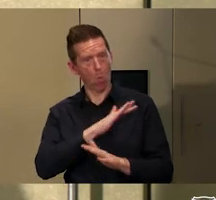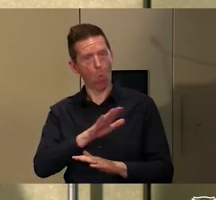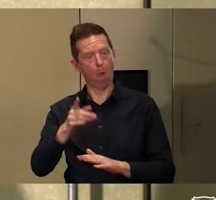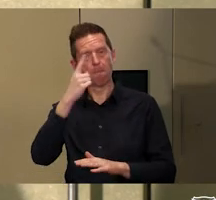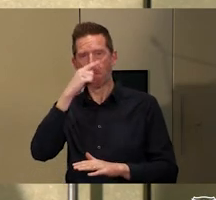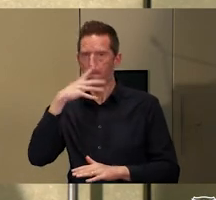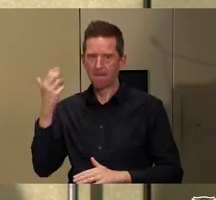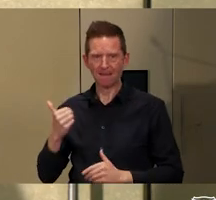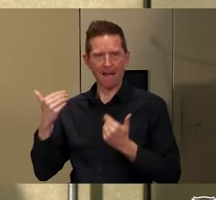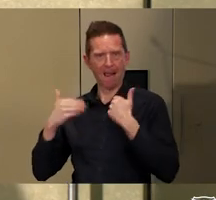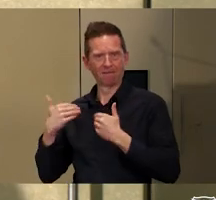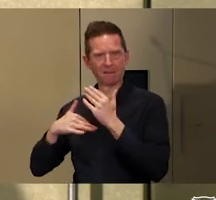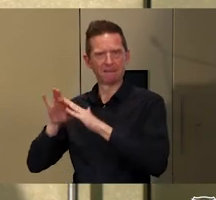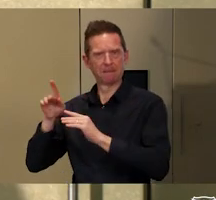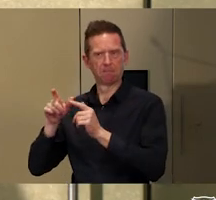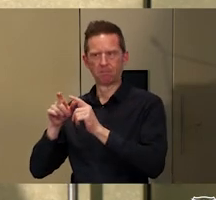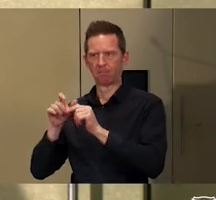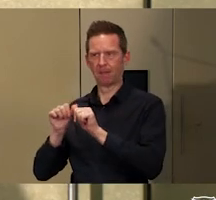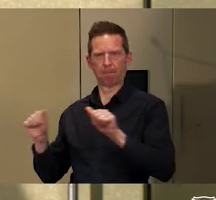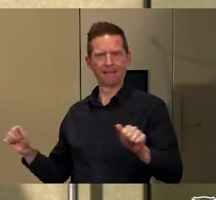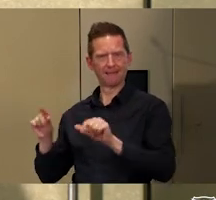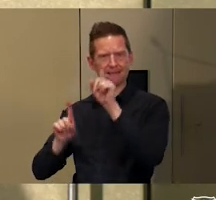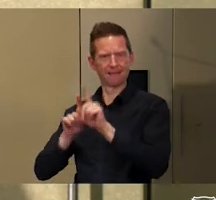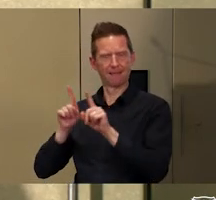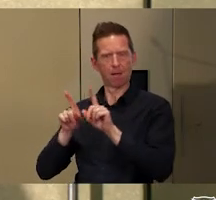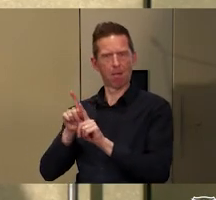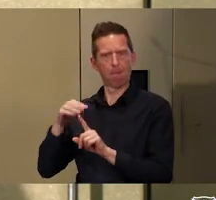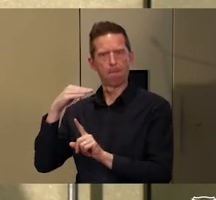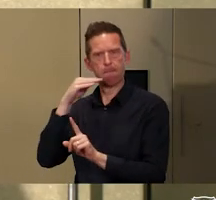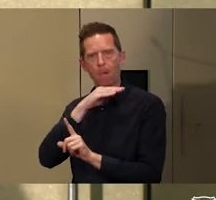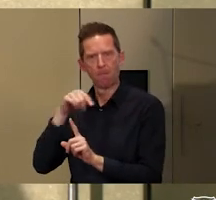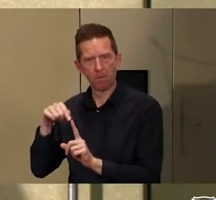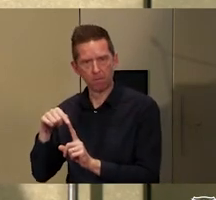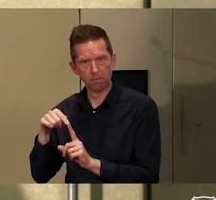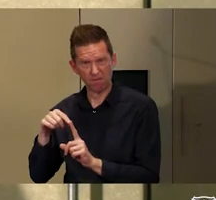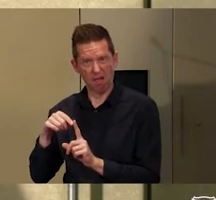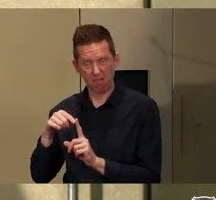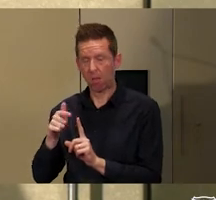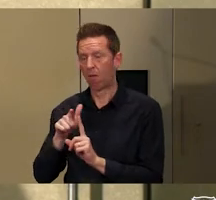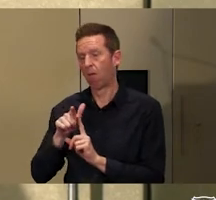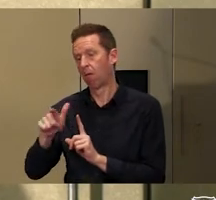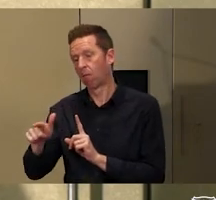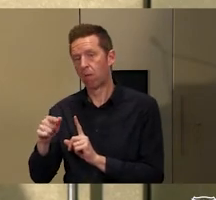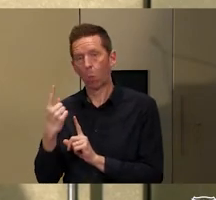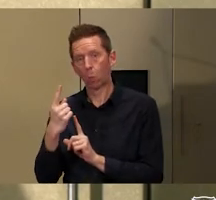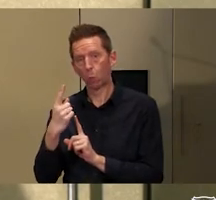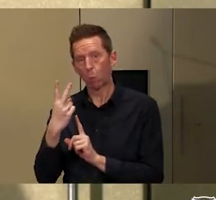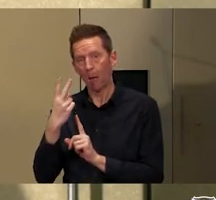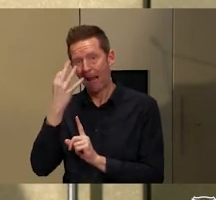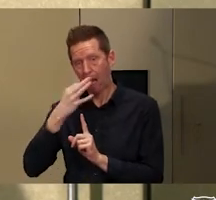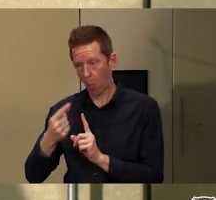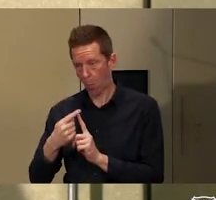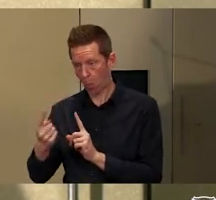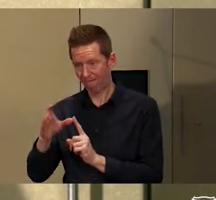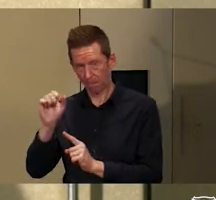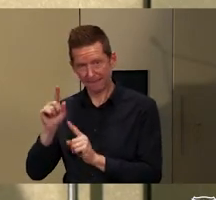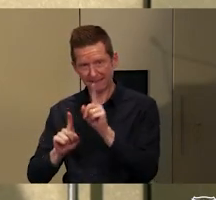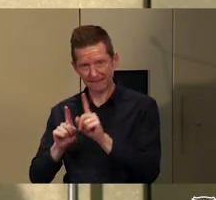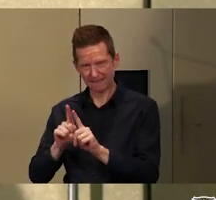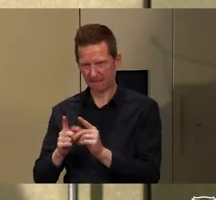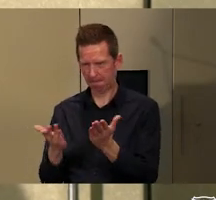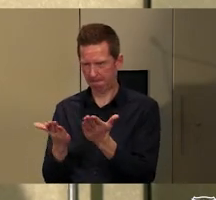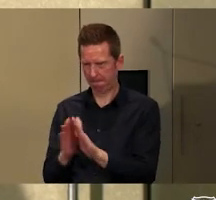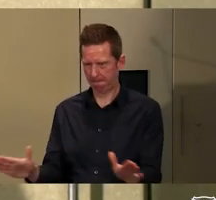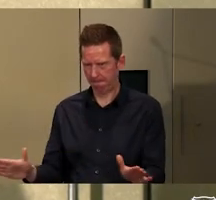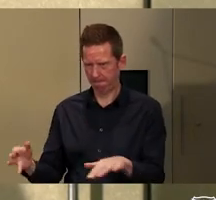Melbourne and an hour or two away from this place, what we have is vacant country.